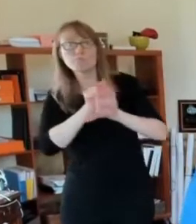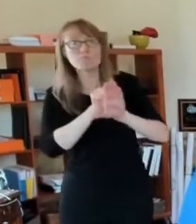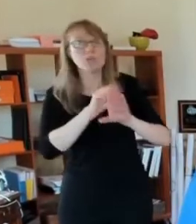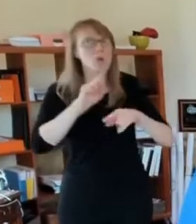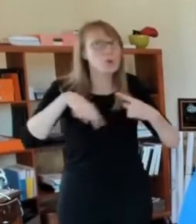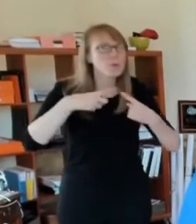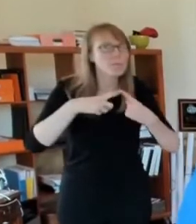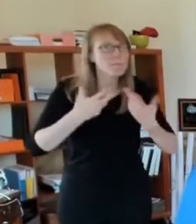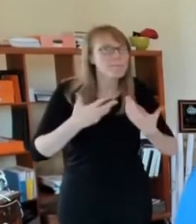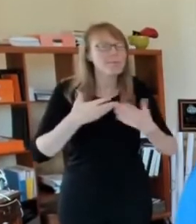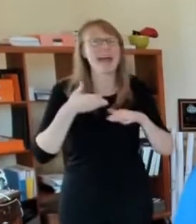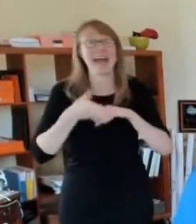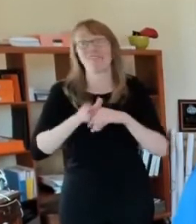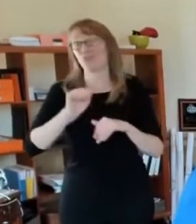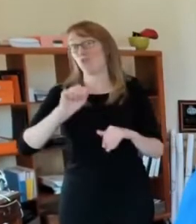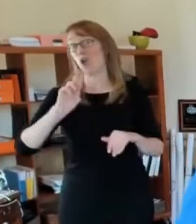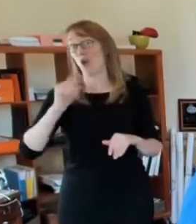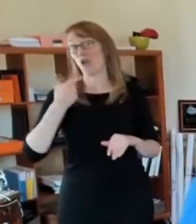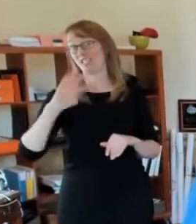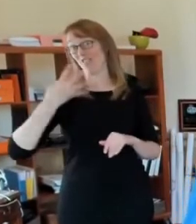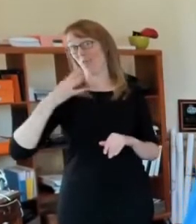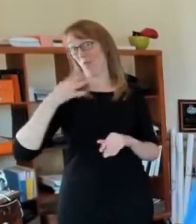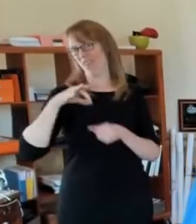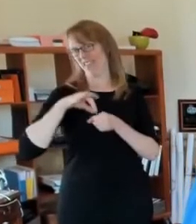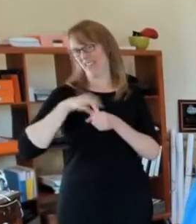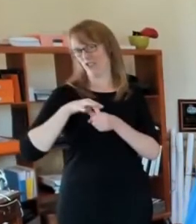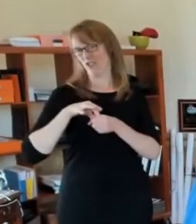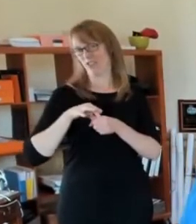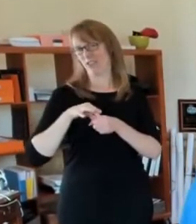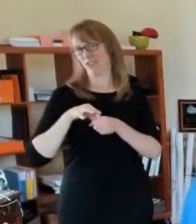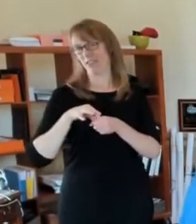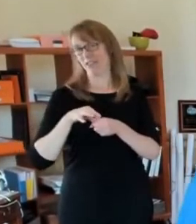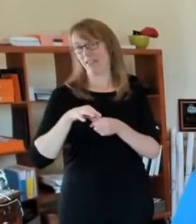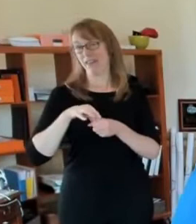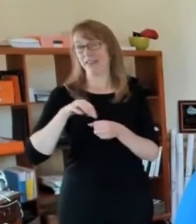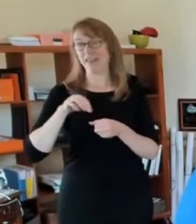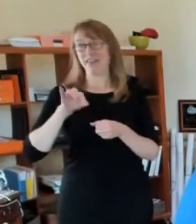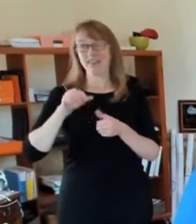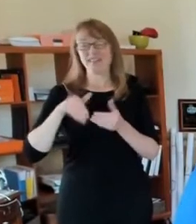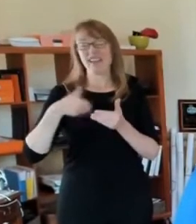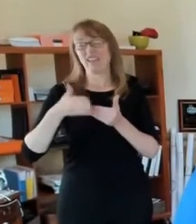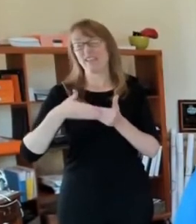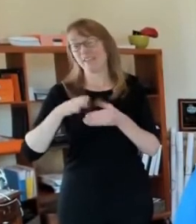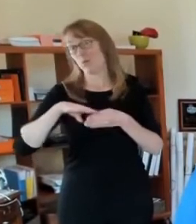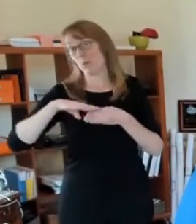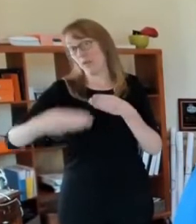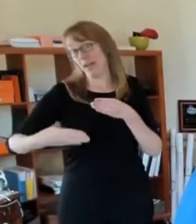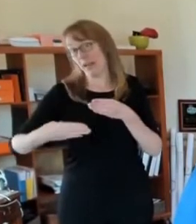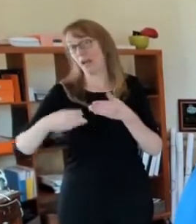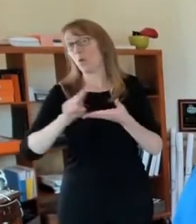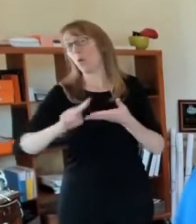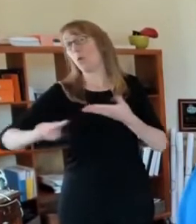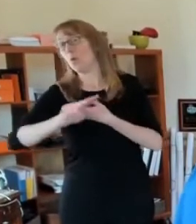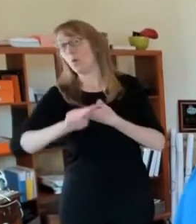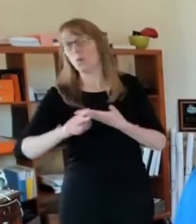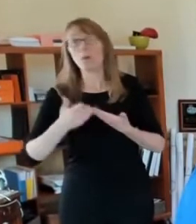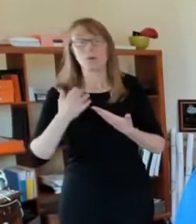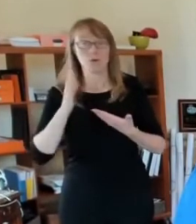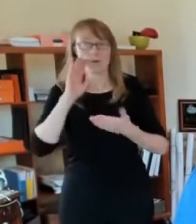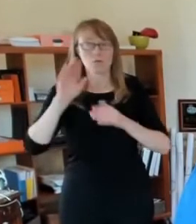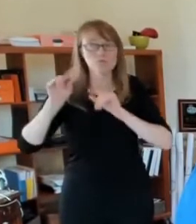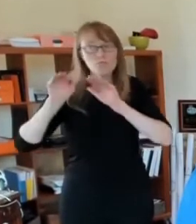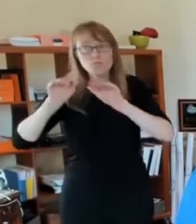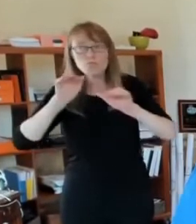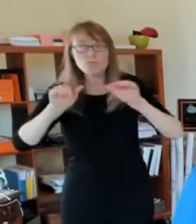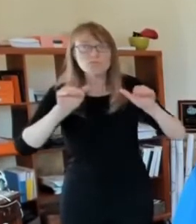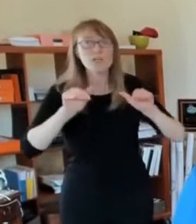door after the August 4th probably either that weekend or the next full week. We may do two or three runs at that before October